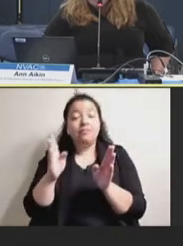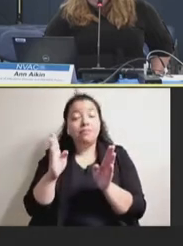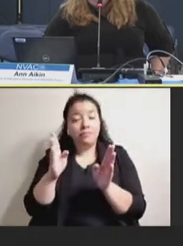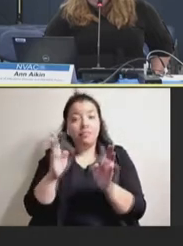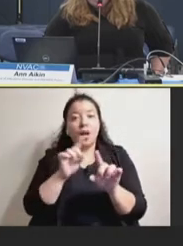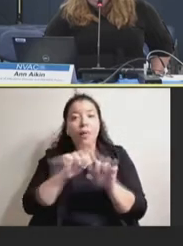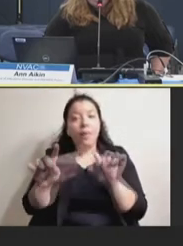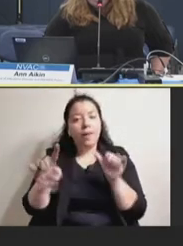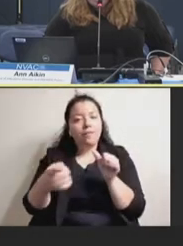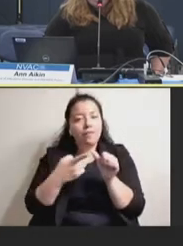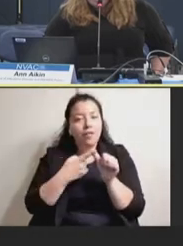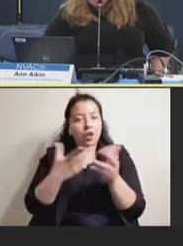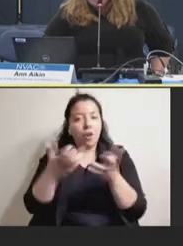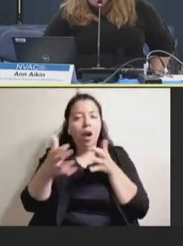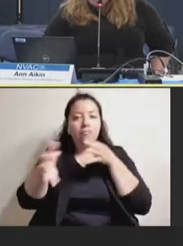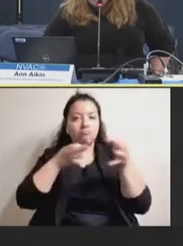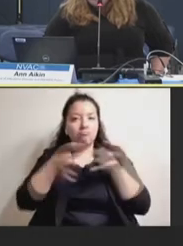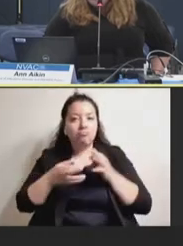couple of rules of engagement.